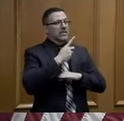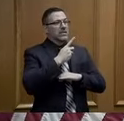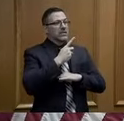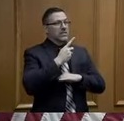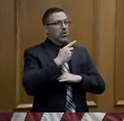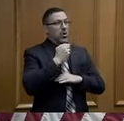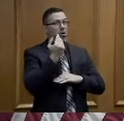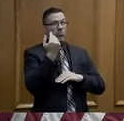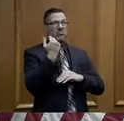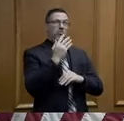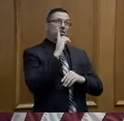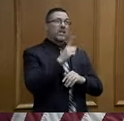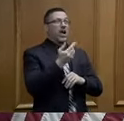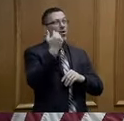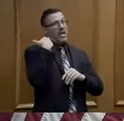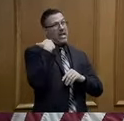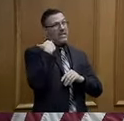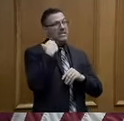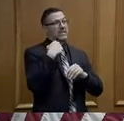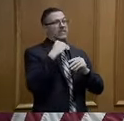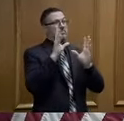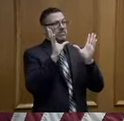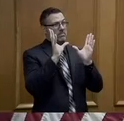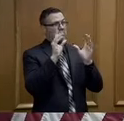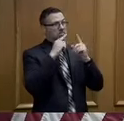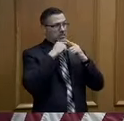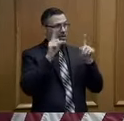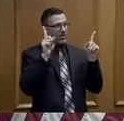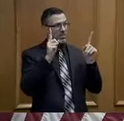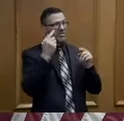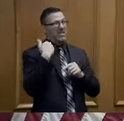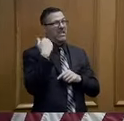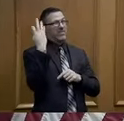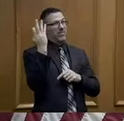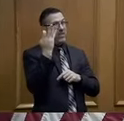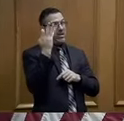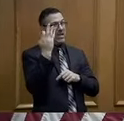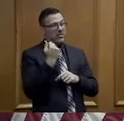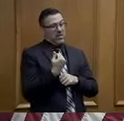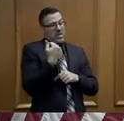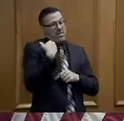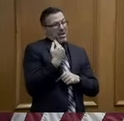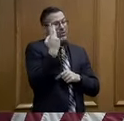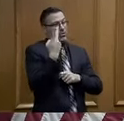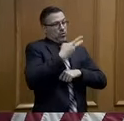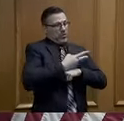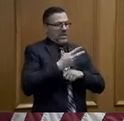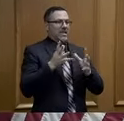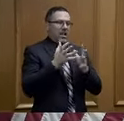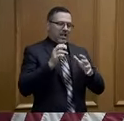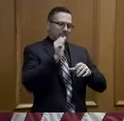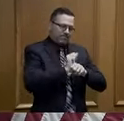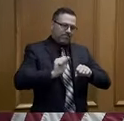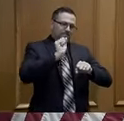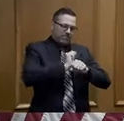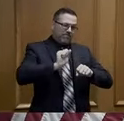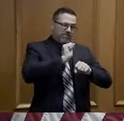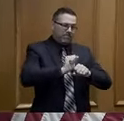conference and a lot of that work is very hopeful and there are a lot of hopeful developments in our state.